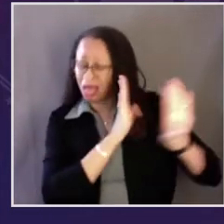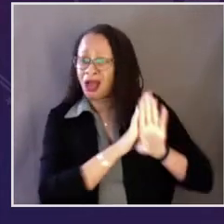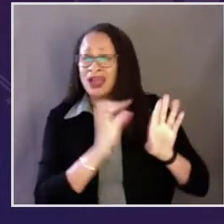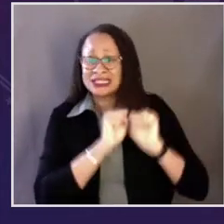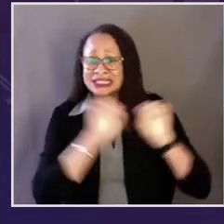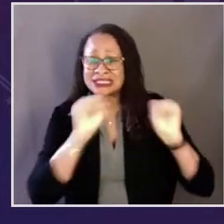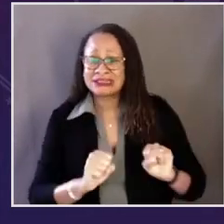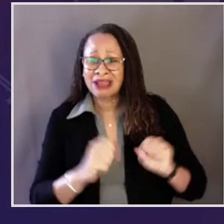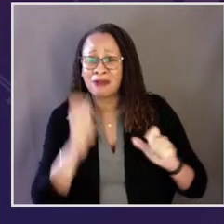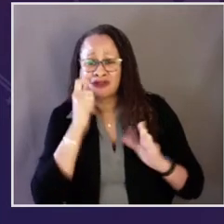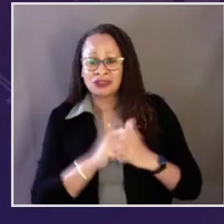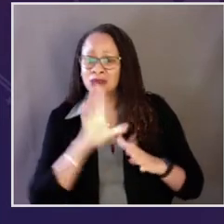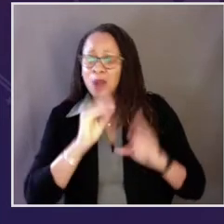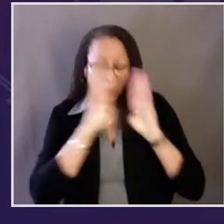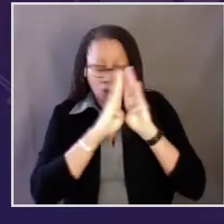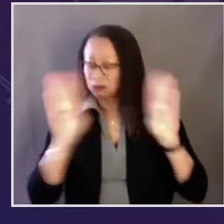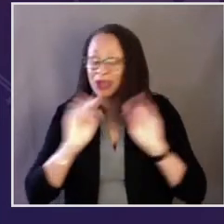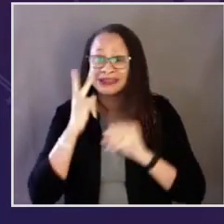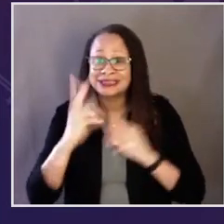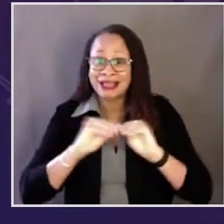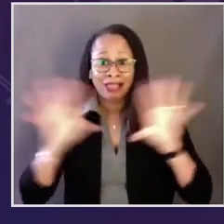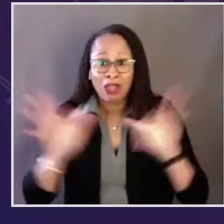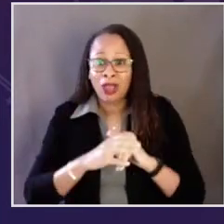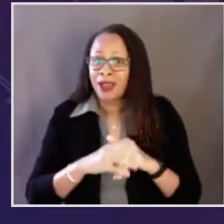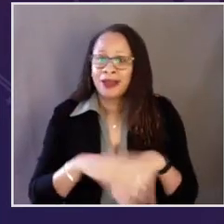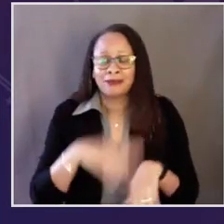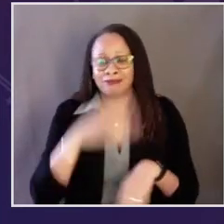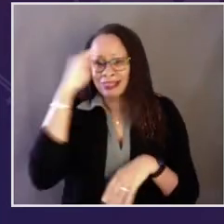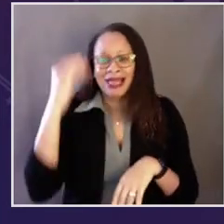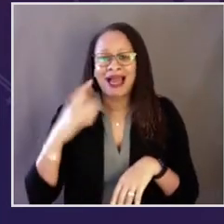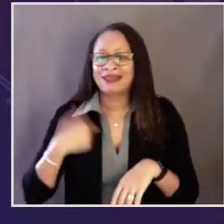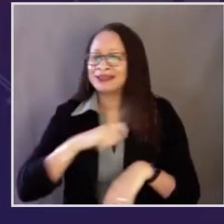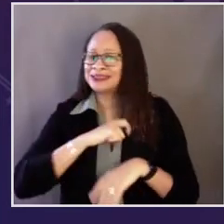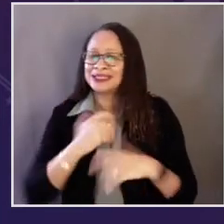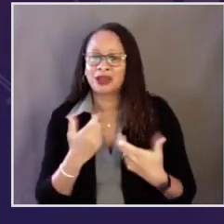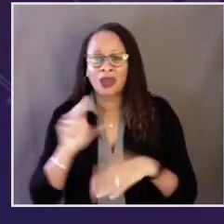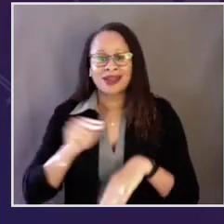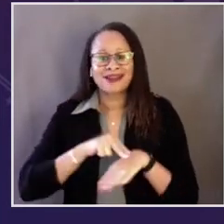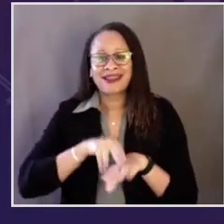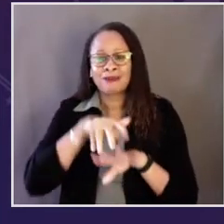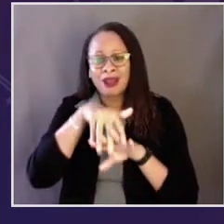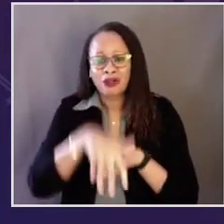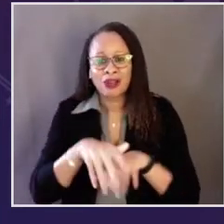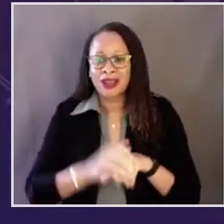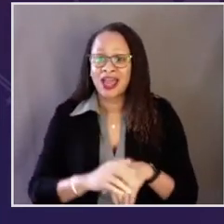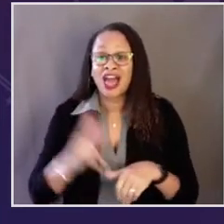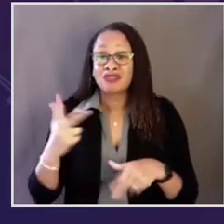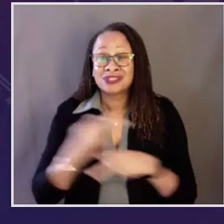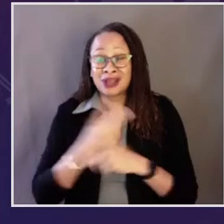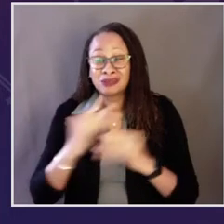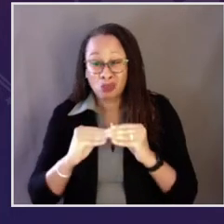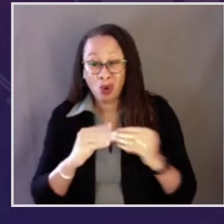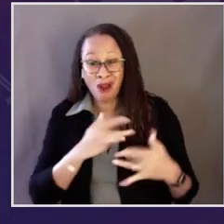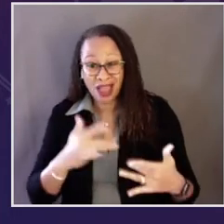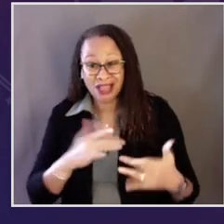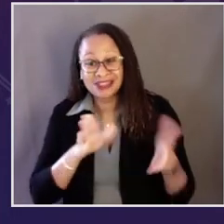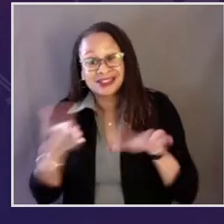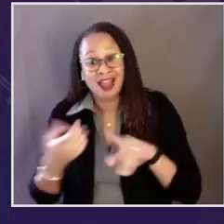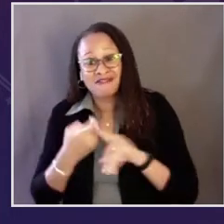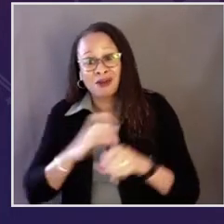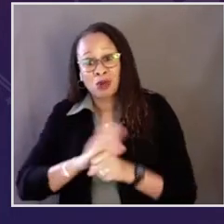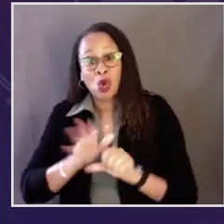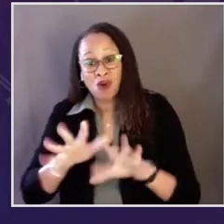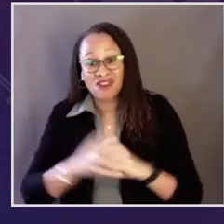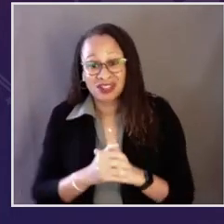blinders right off the systemic racism that exists in America. The American people now can see clearly. Black, Latino, Native Americans are nearly